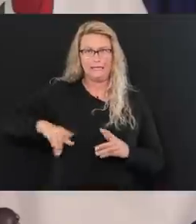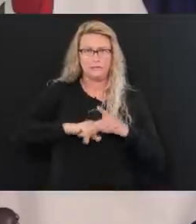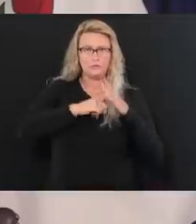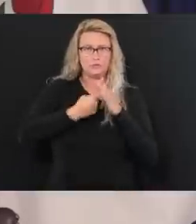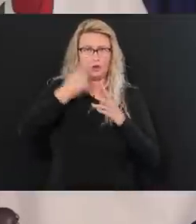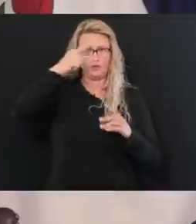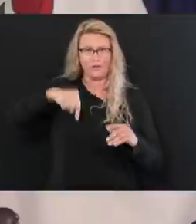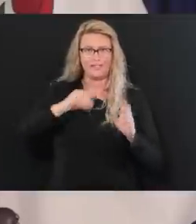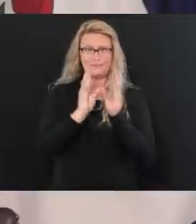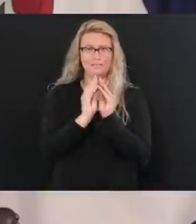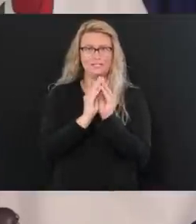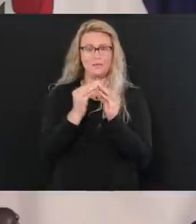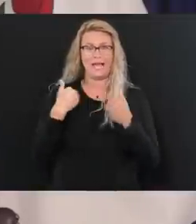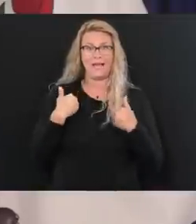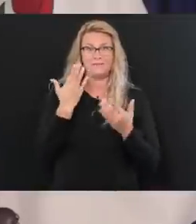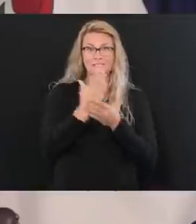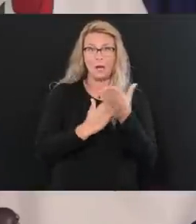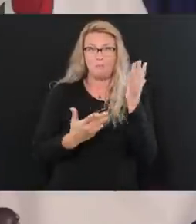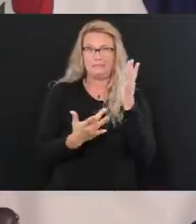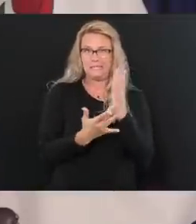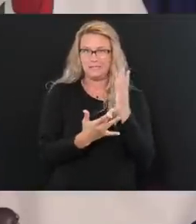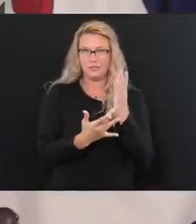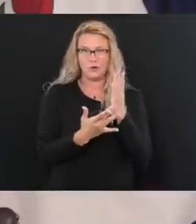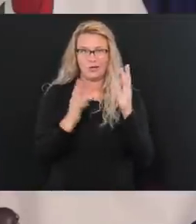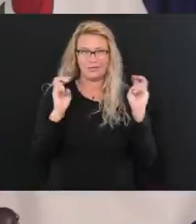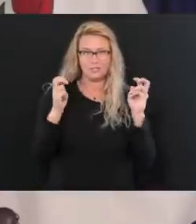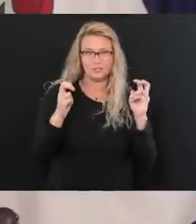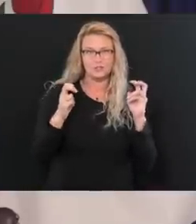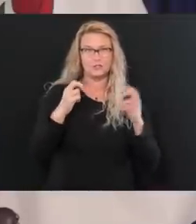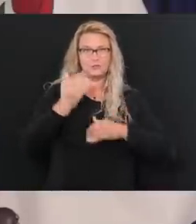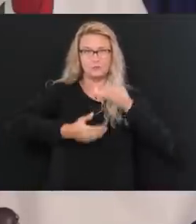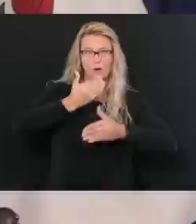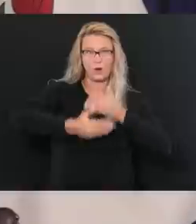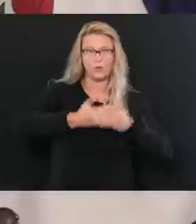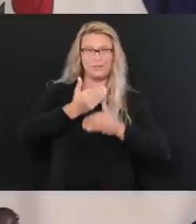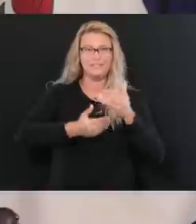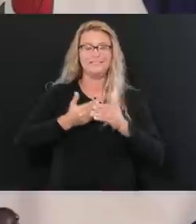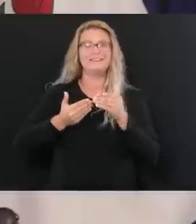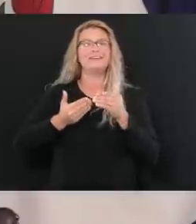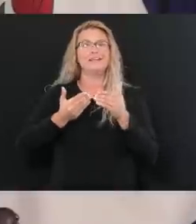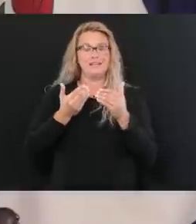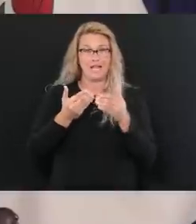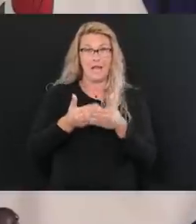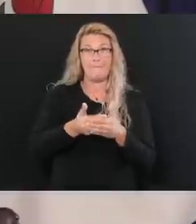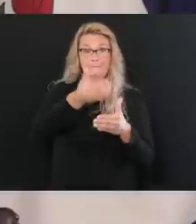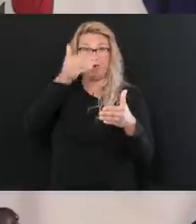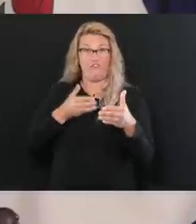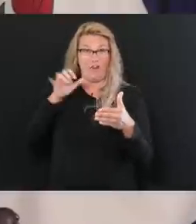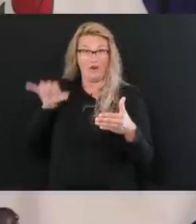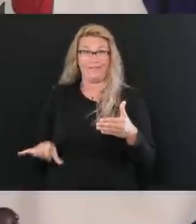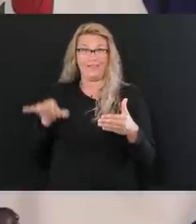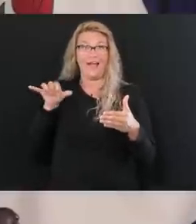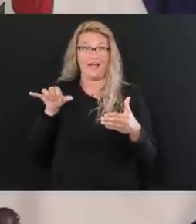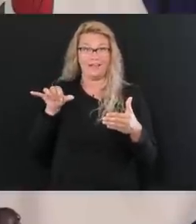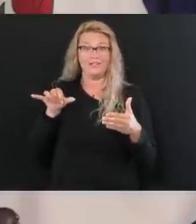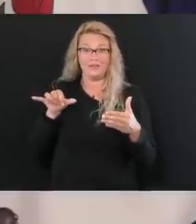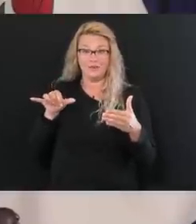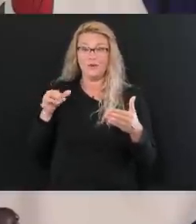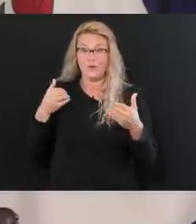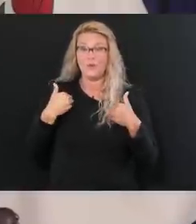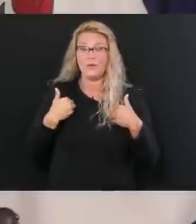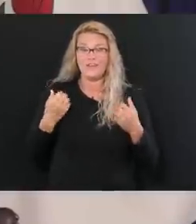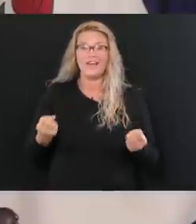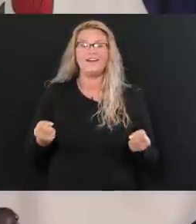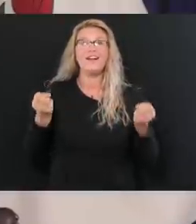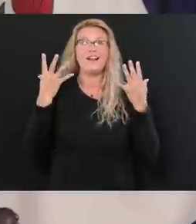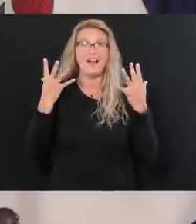some technical difficulties in getting going in the last little bit, and prior to that, we've had a lot of meetings.